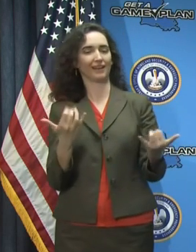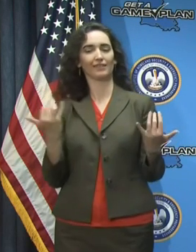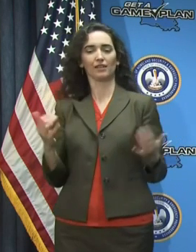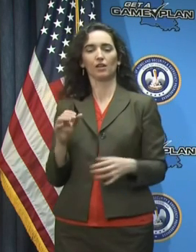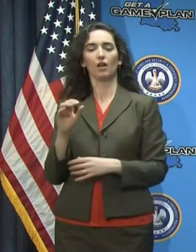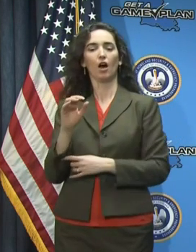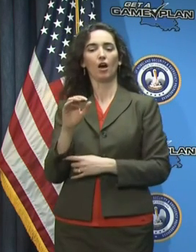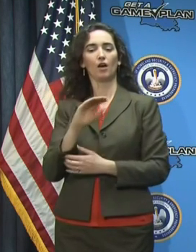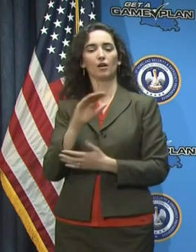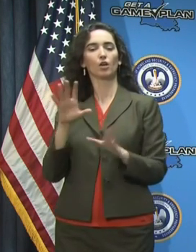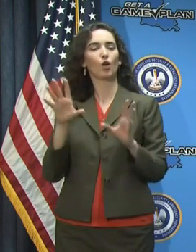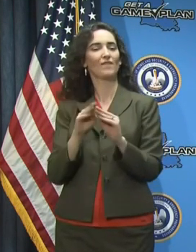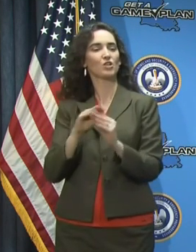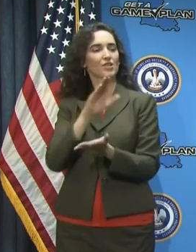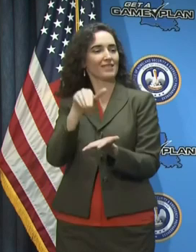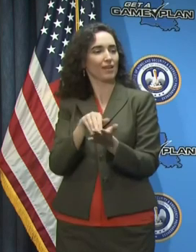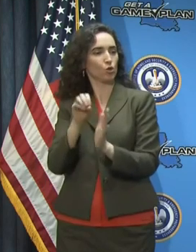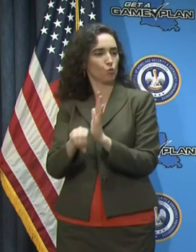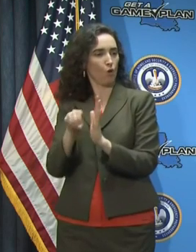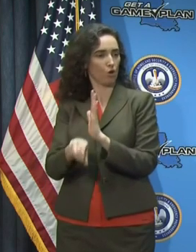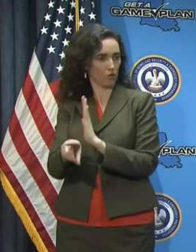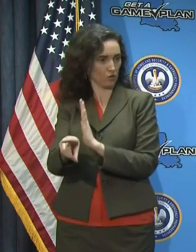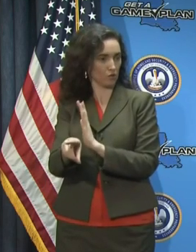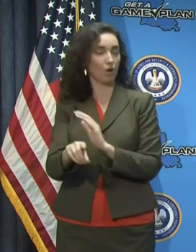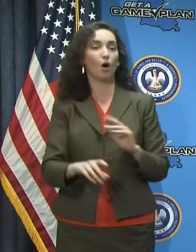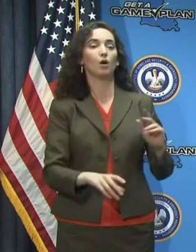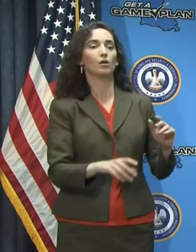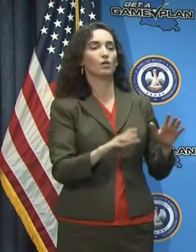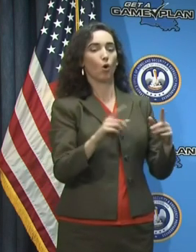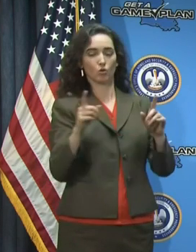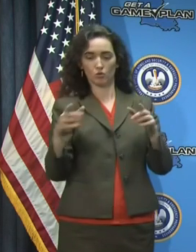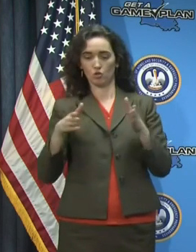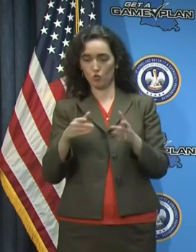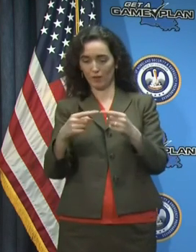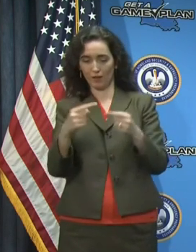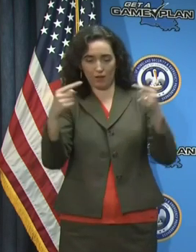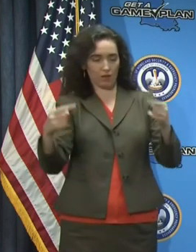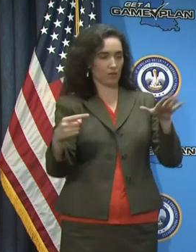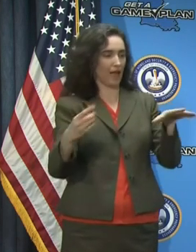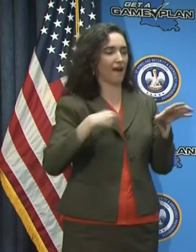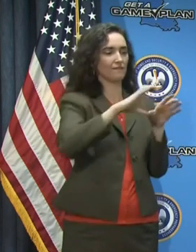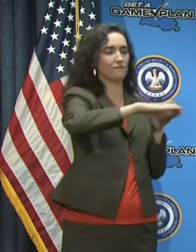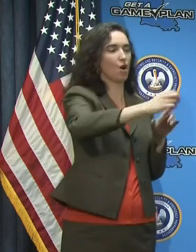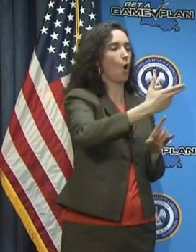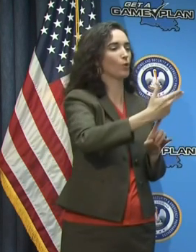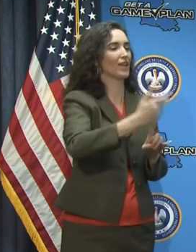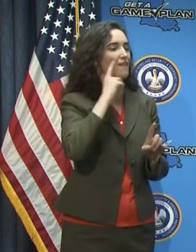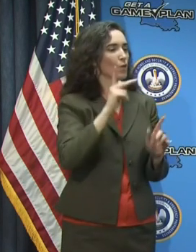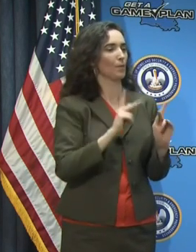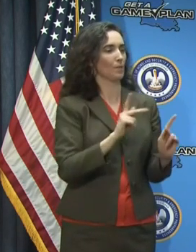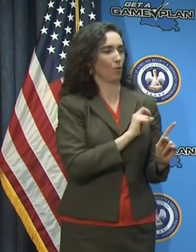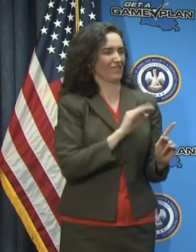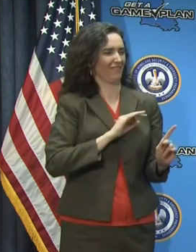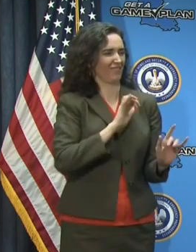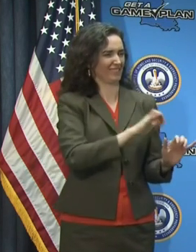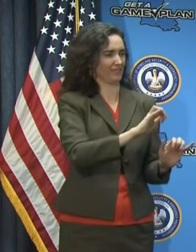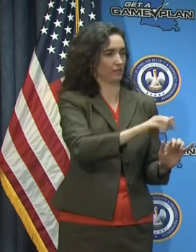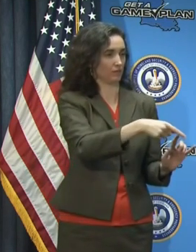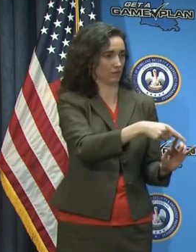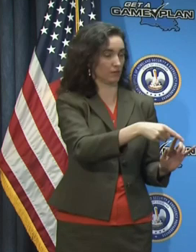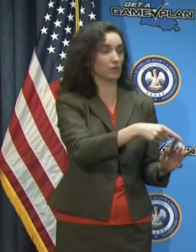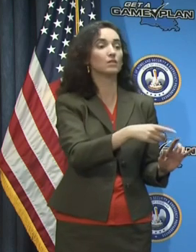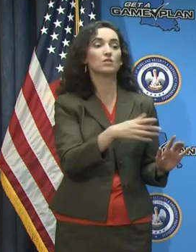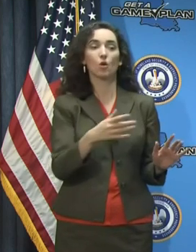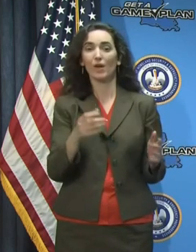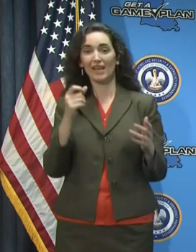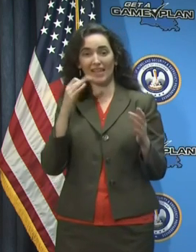have enough beds and ventilators for the next 10 days. But beyond that, Edwards cannot say. In terms of the state economy, it has been hit hard,